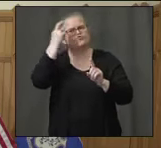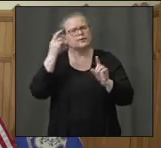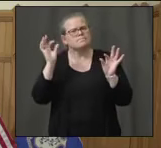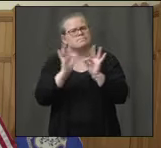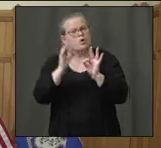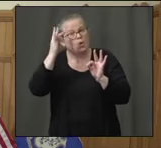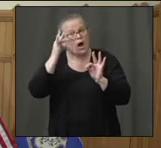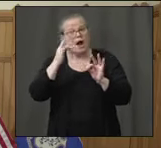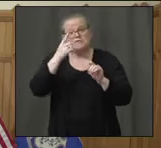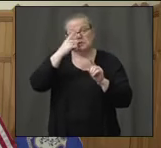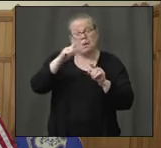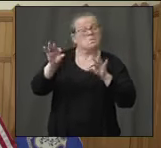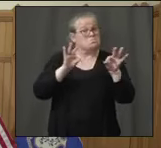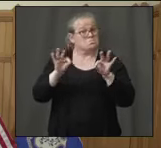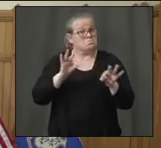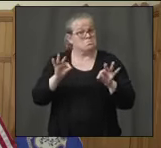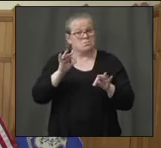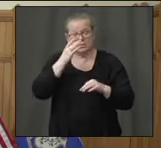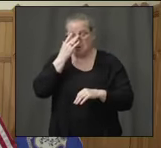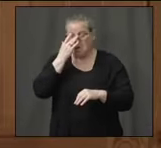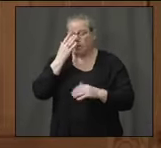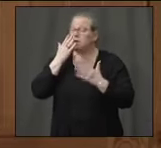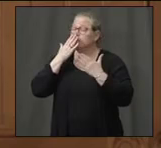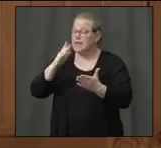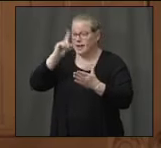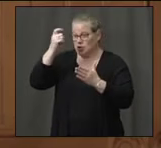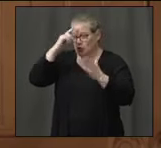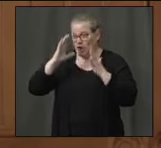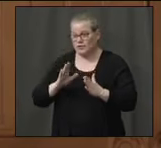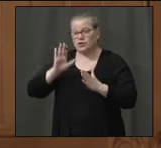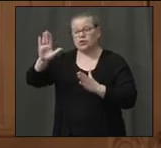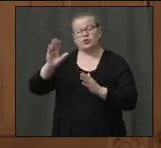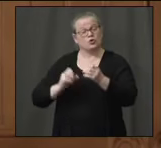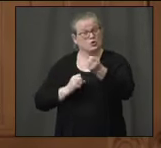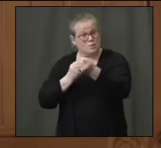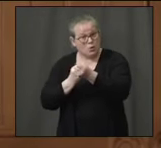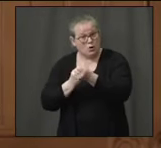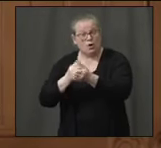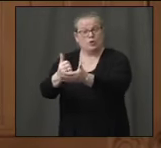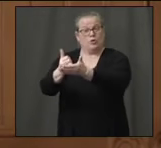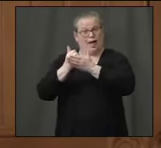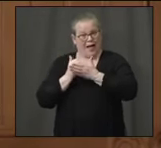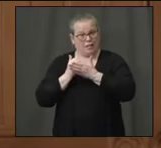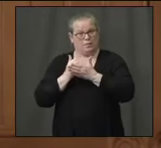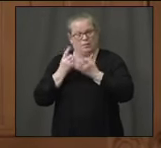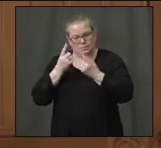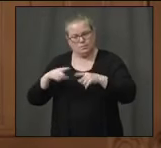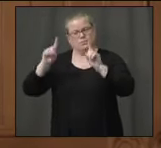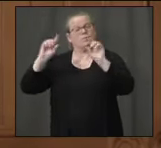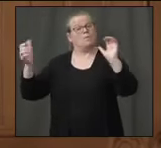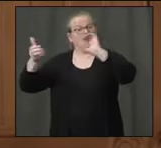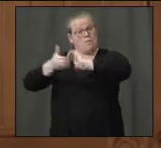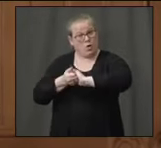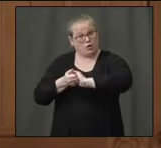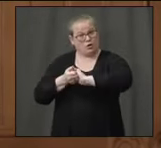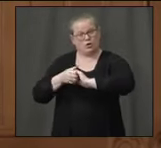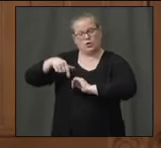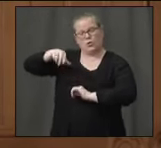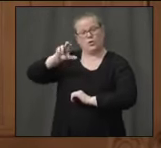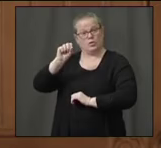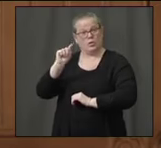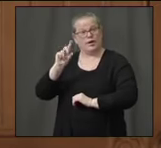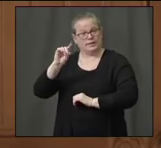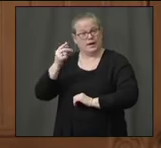Steve. Thank you, Governor. And thank you for your support in helping us and enable this partnership to happen with Quest Diagnostics.